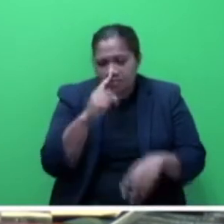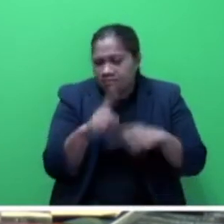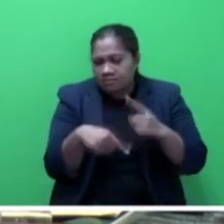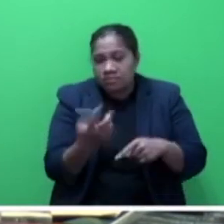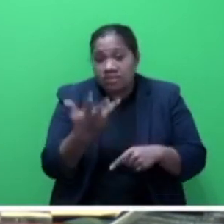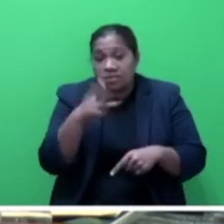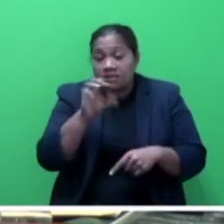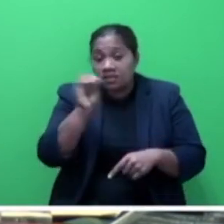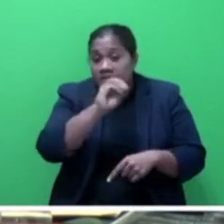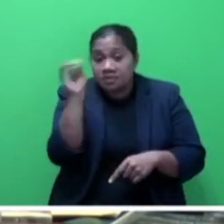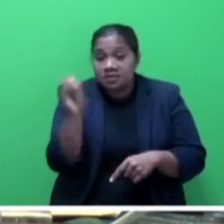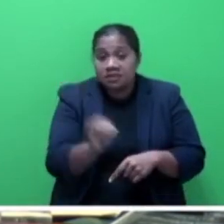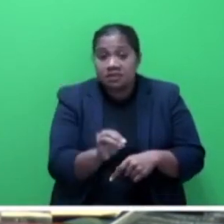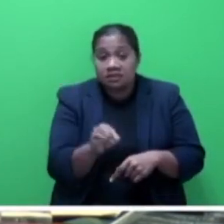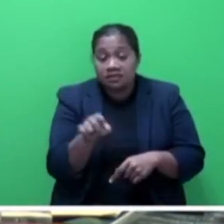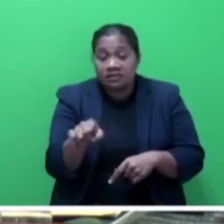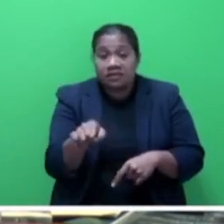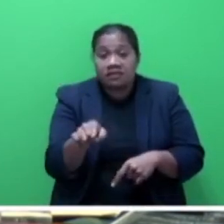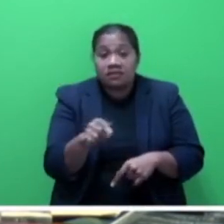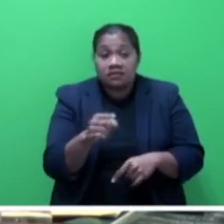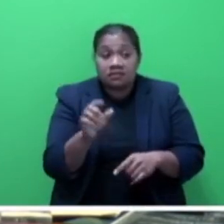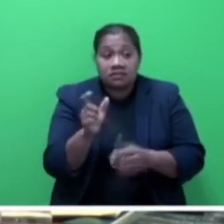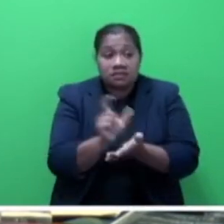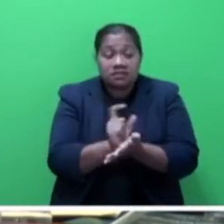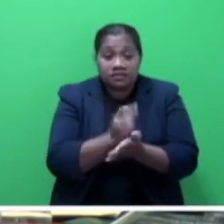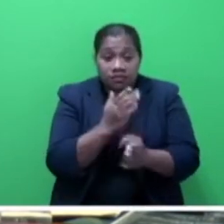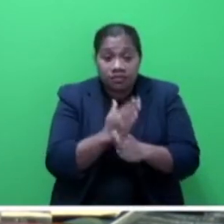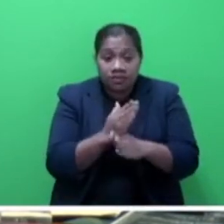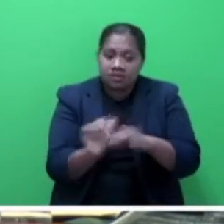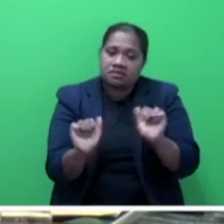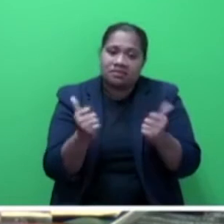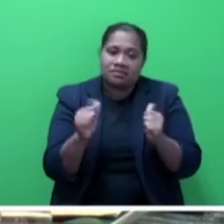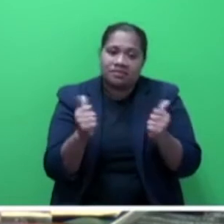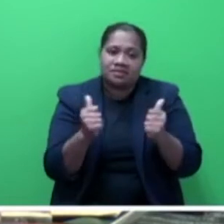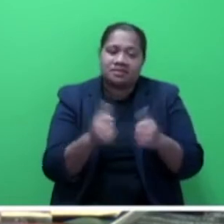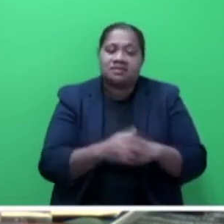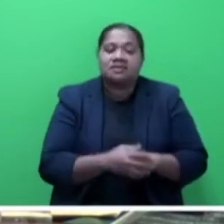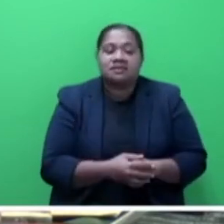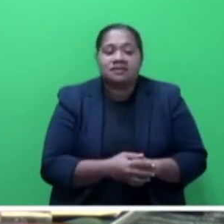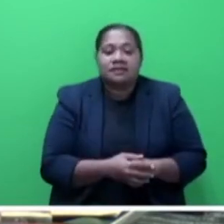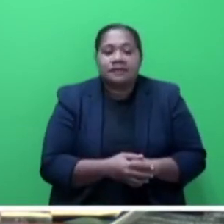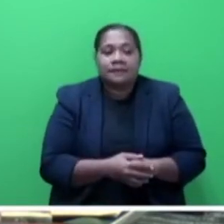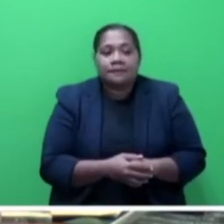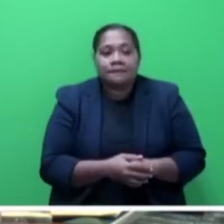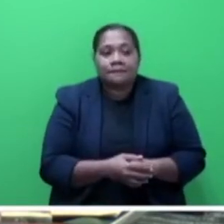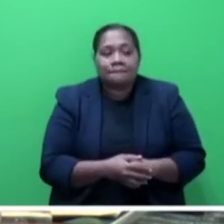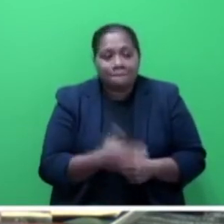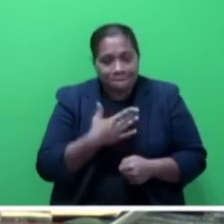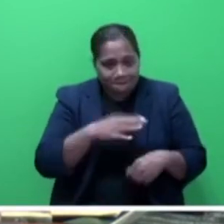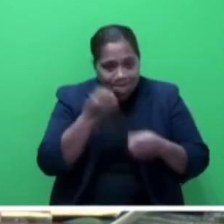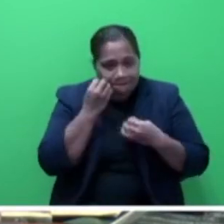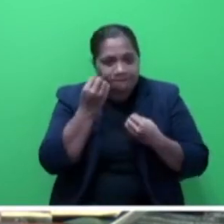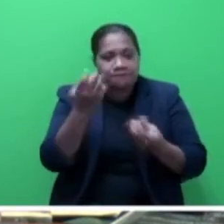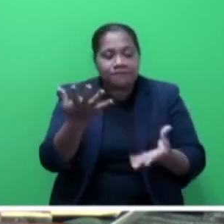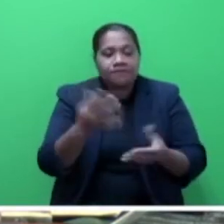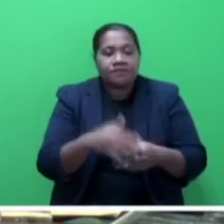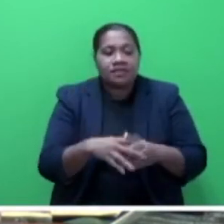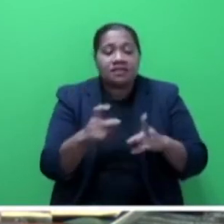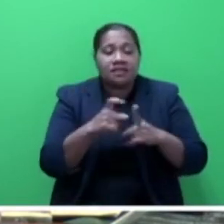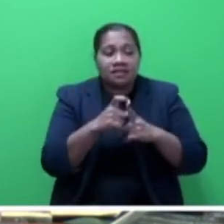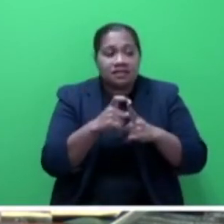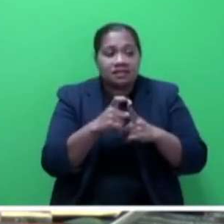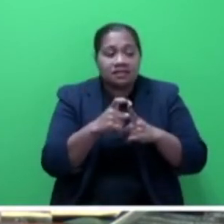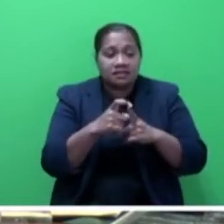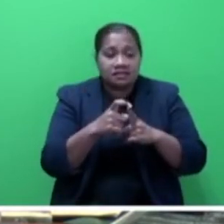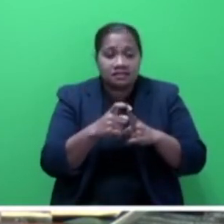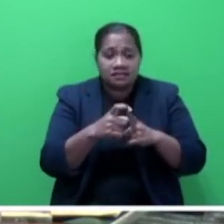of the civic civil work has been completed. Mr. would also like to inform the House that Davulevu is one of